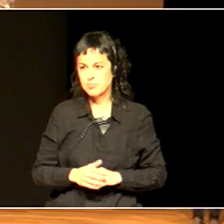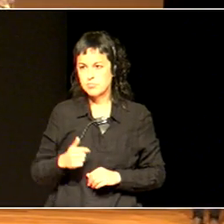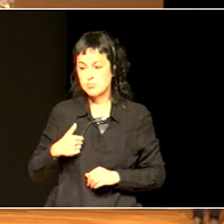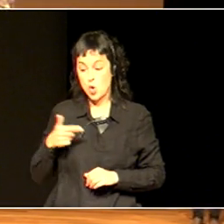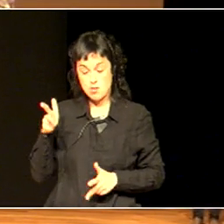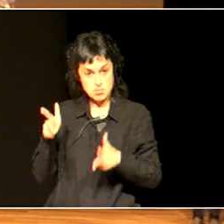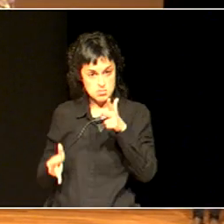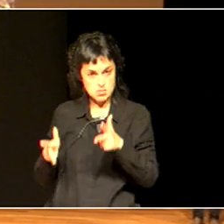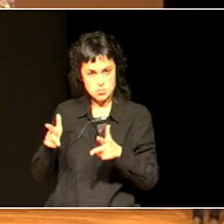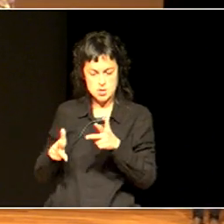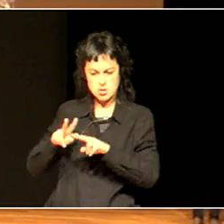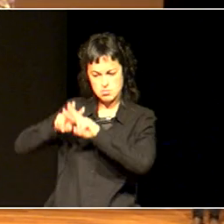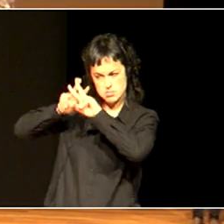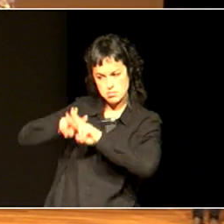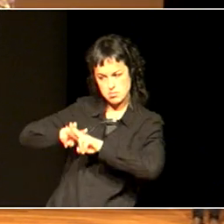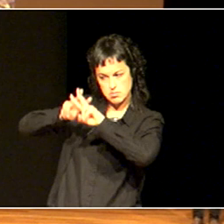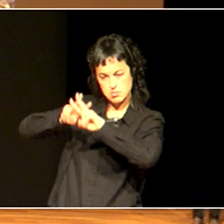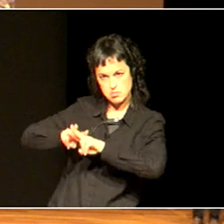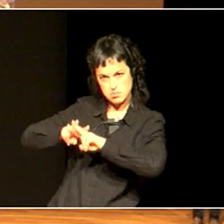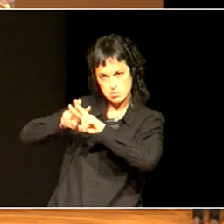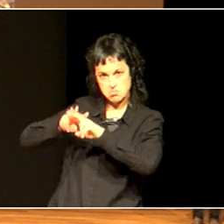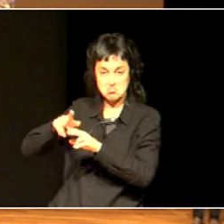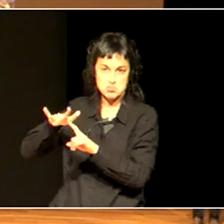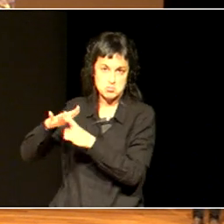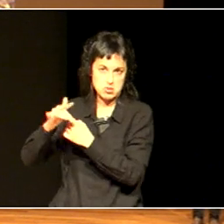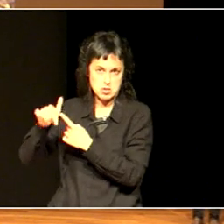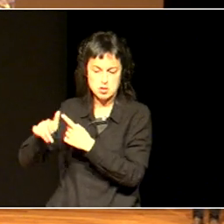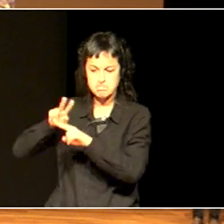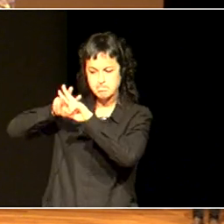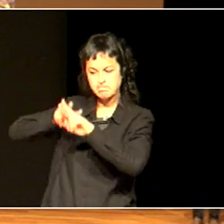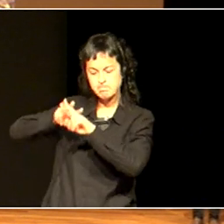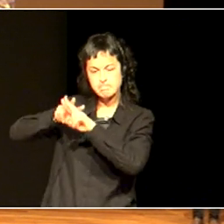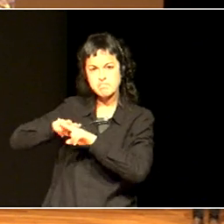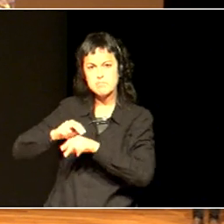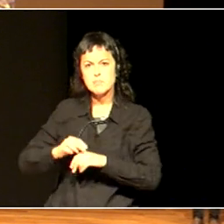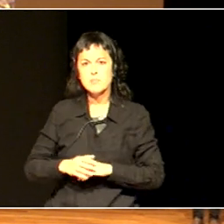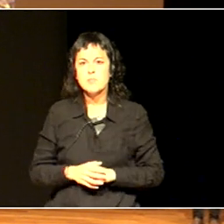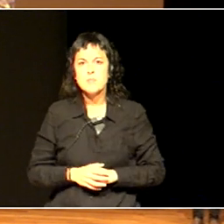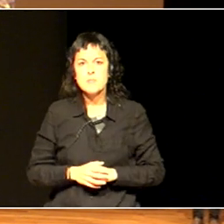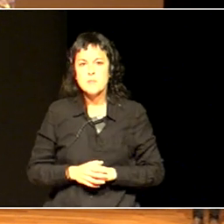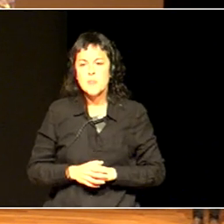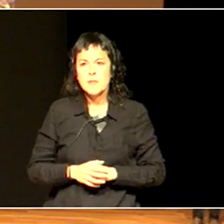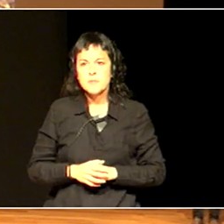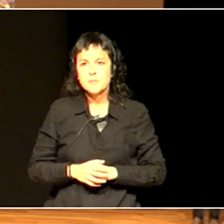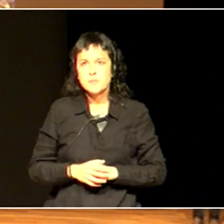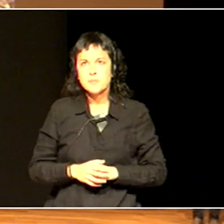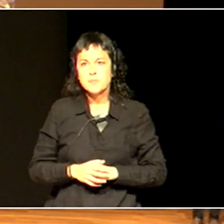there's quite a bit of progress has been made around issues of gender